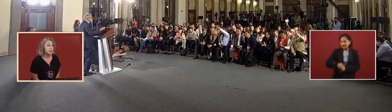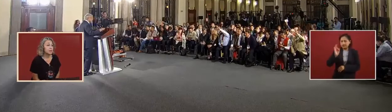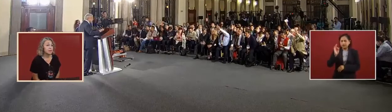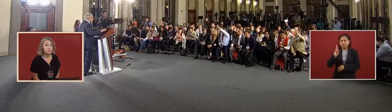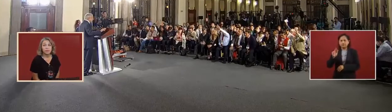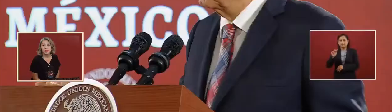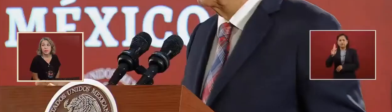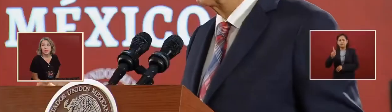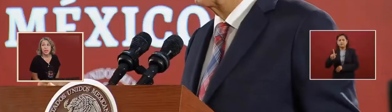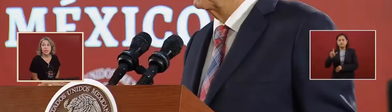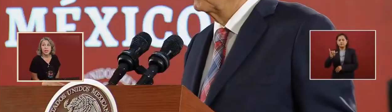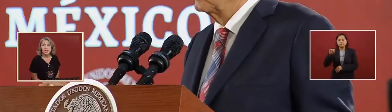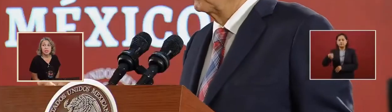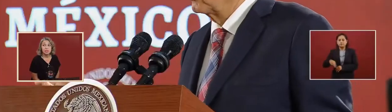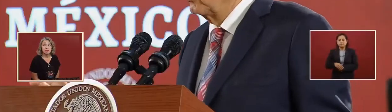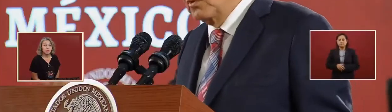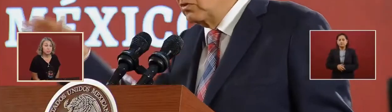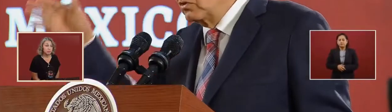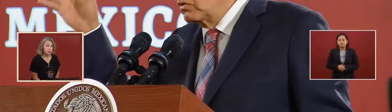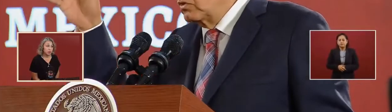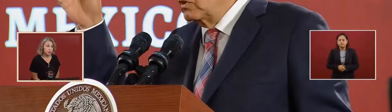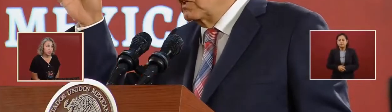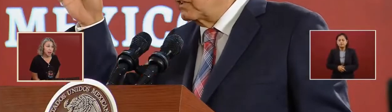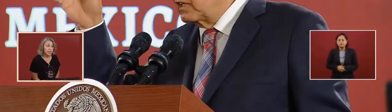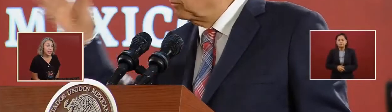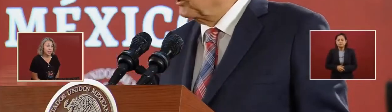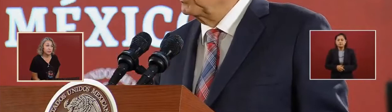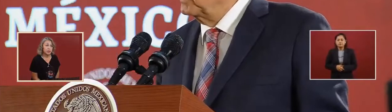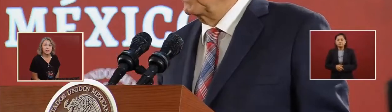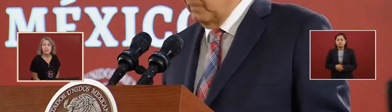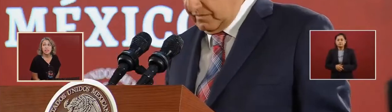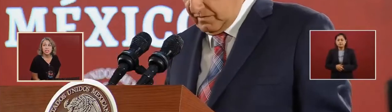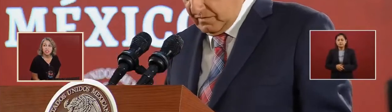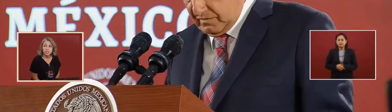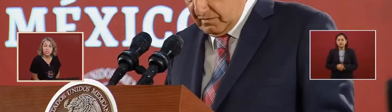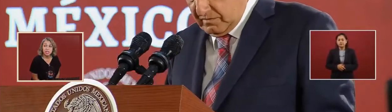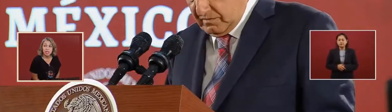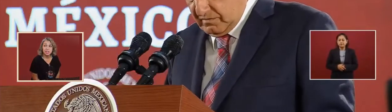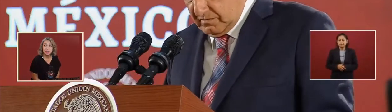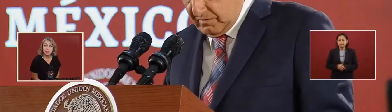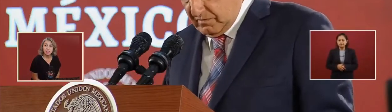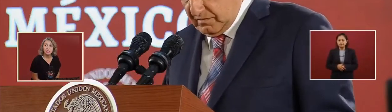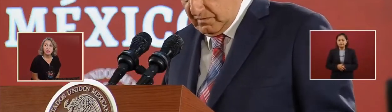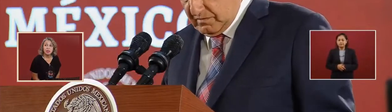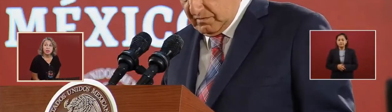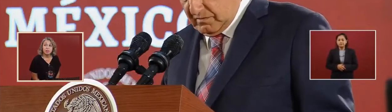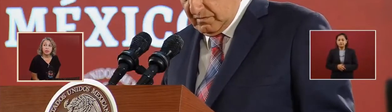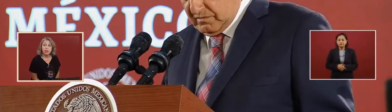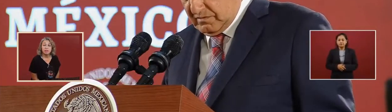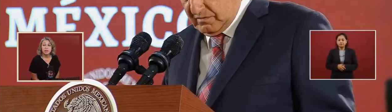for fracking is forgiven just as it is forgiven forbidden